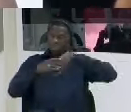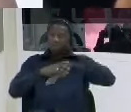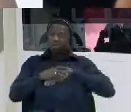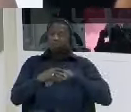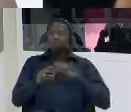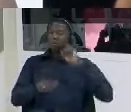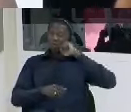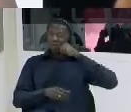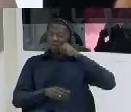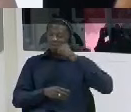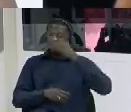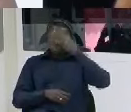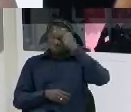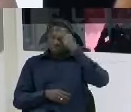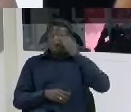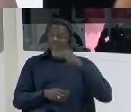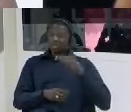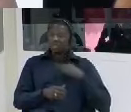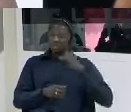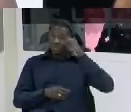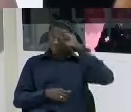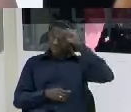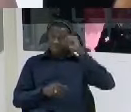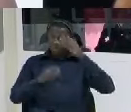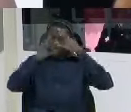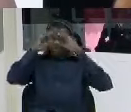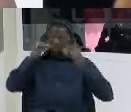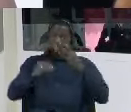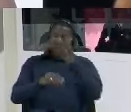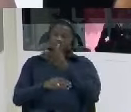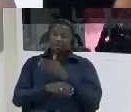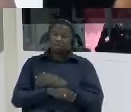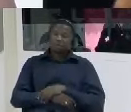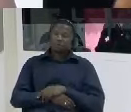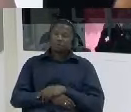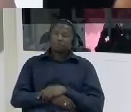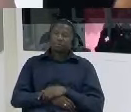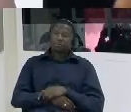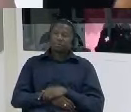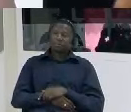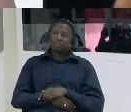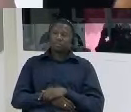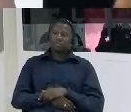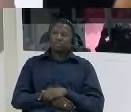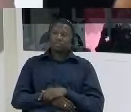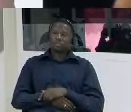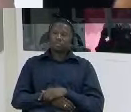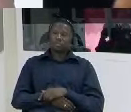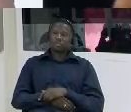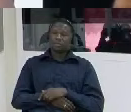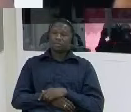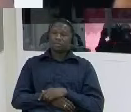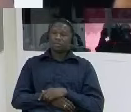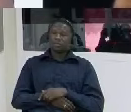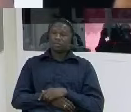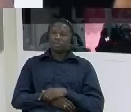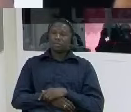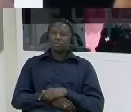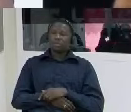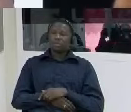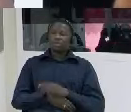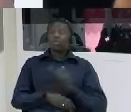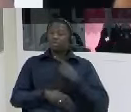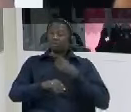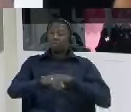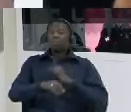part of the black black boys yes at this point did he appear um i mean what position